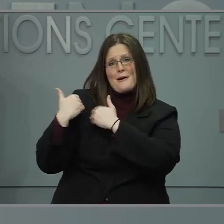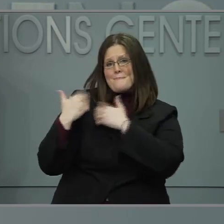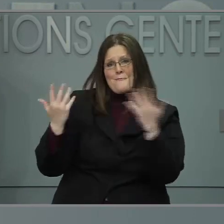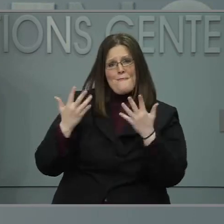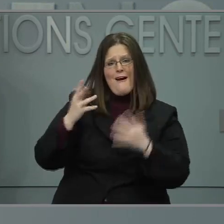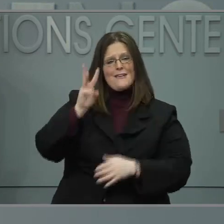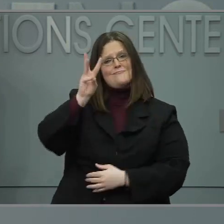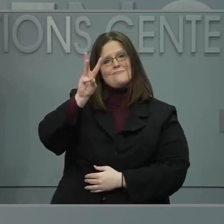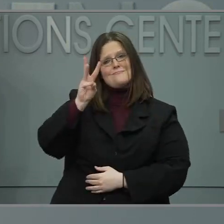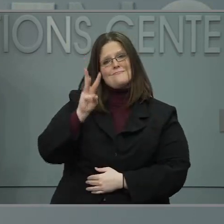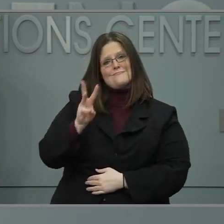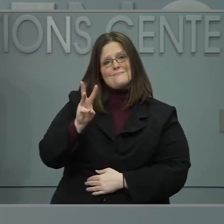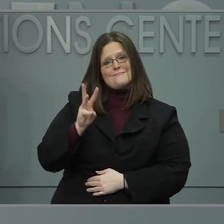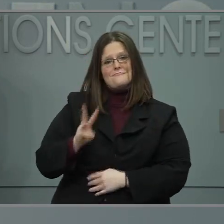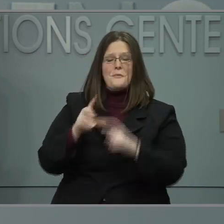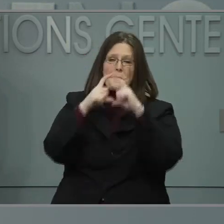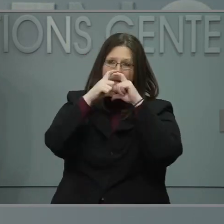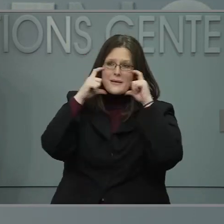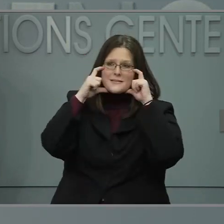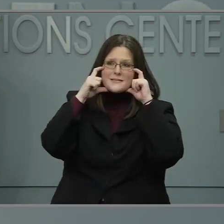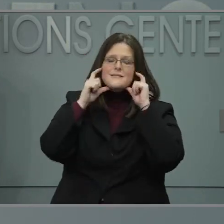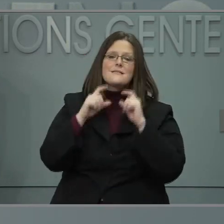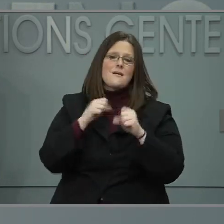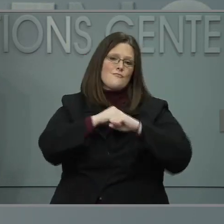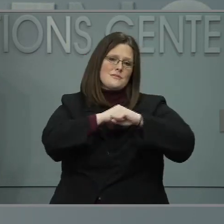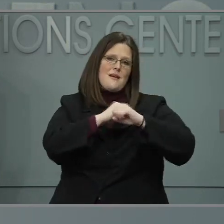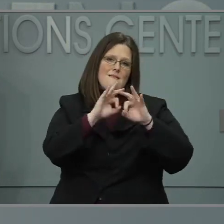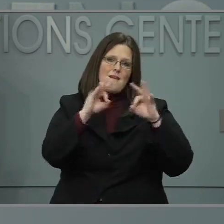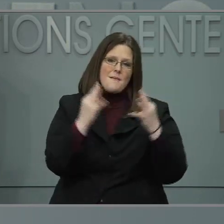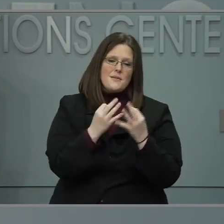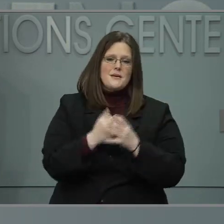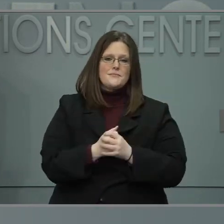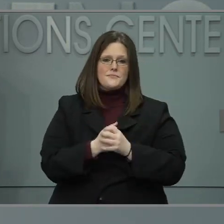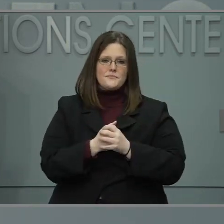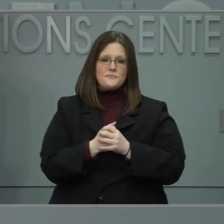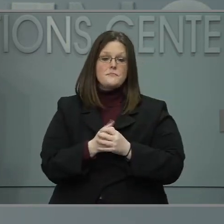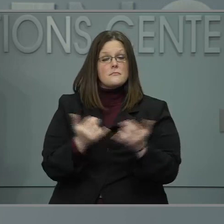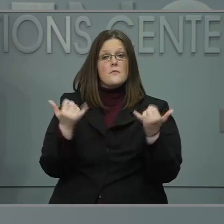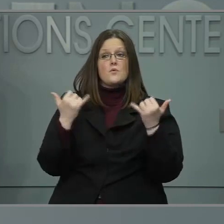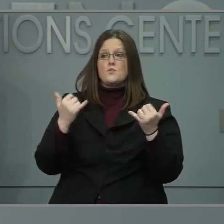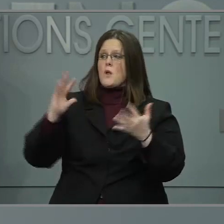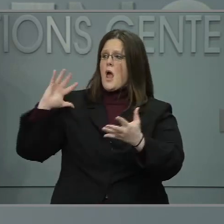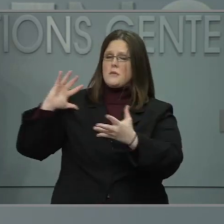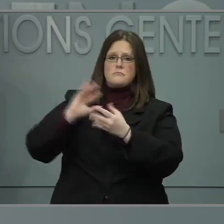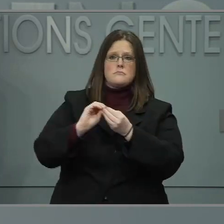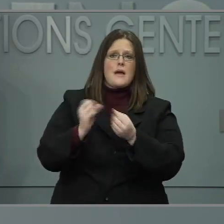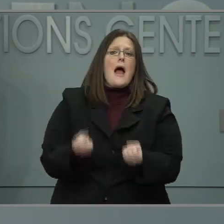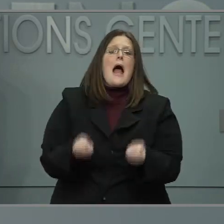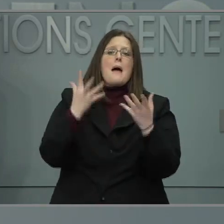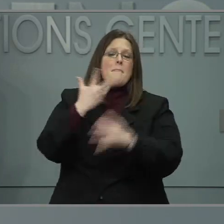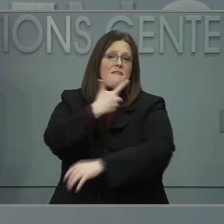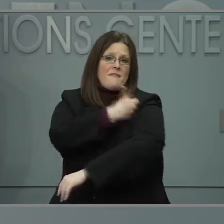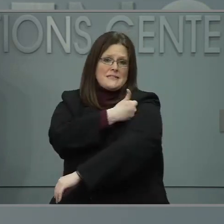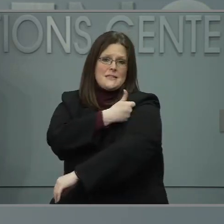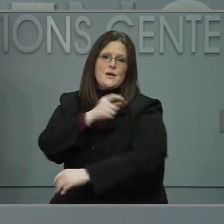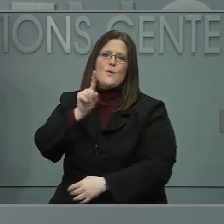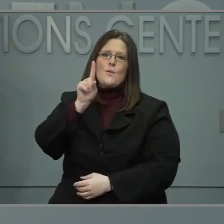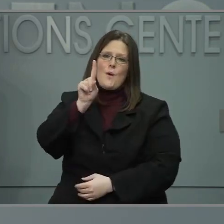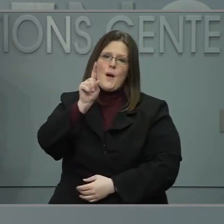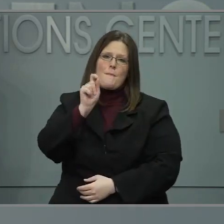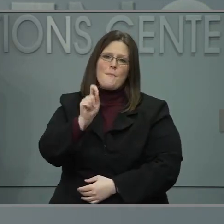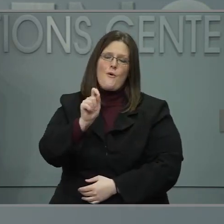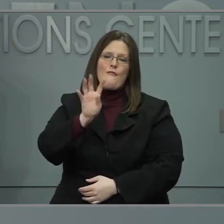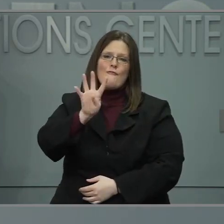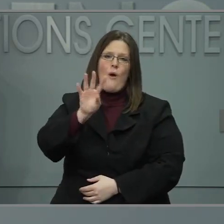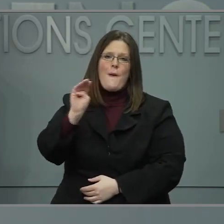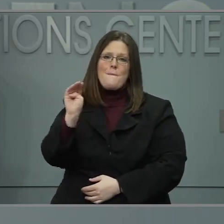As of today, more than 1.4 million doses of COVID-19 vaccines have been given in our state. North Carolina